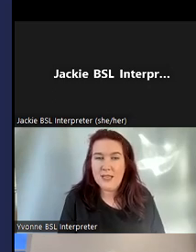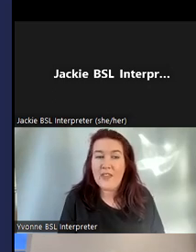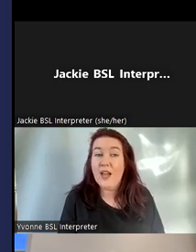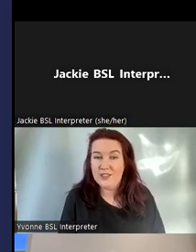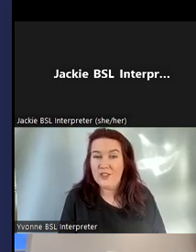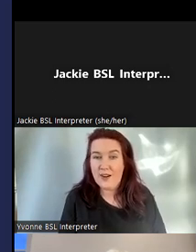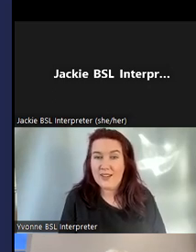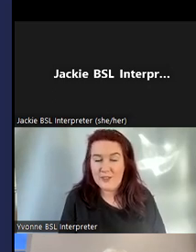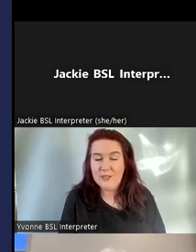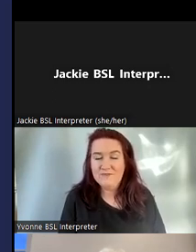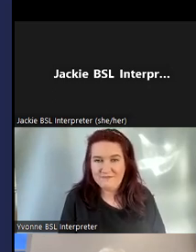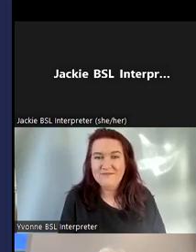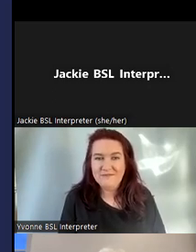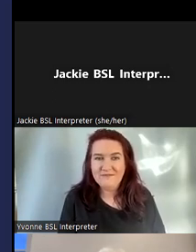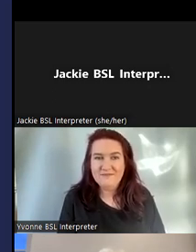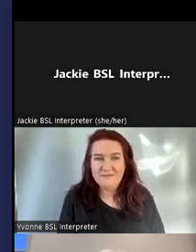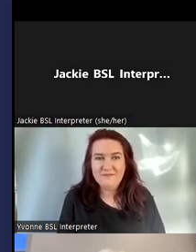we're able to add that to our archives.